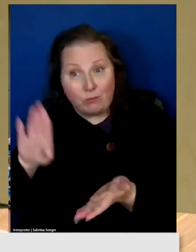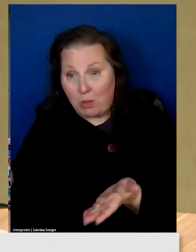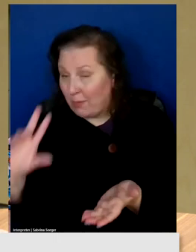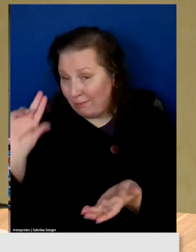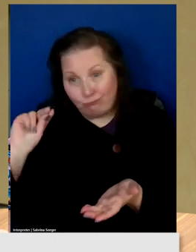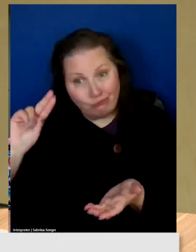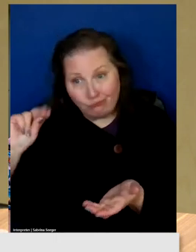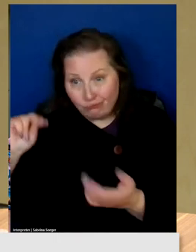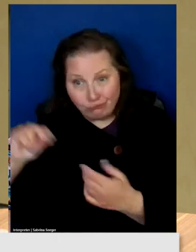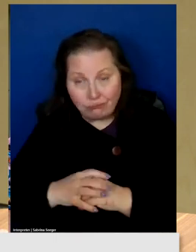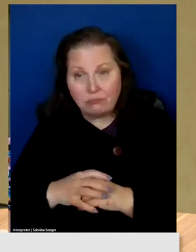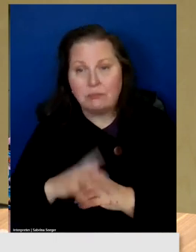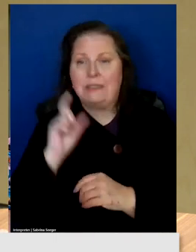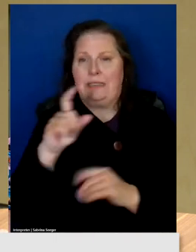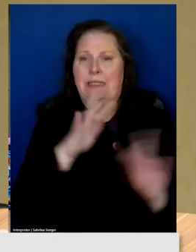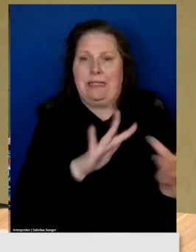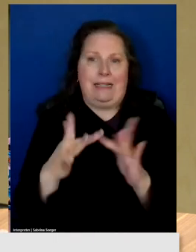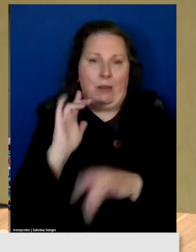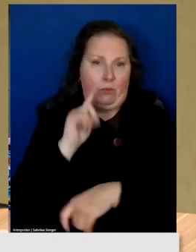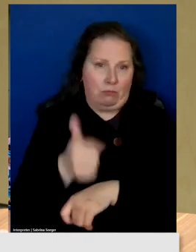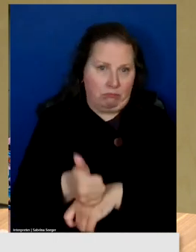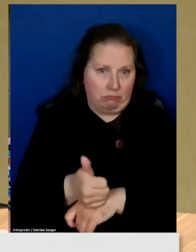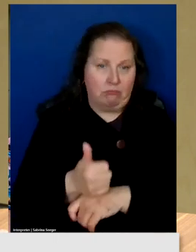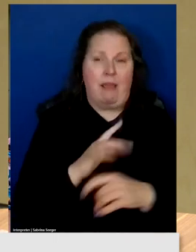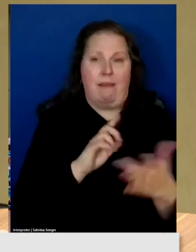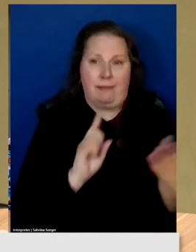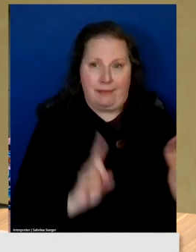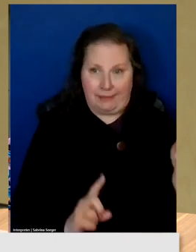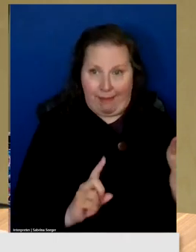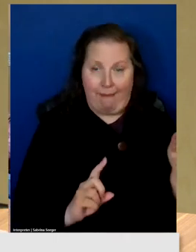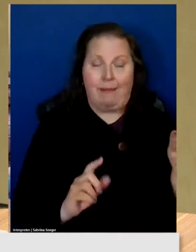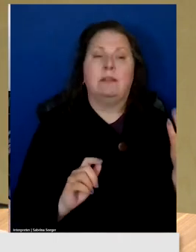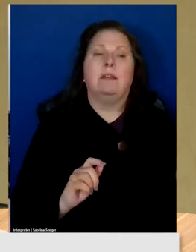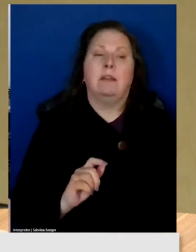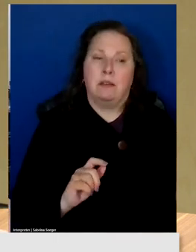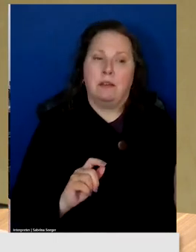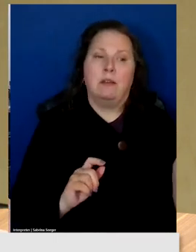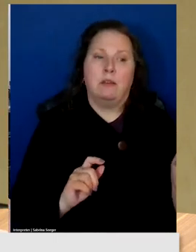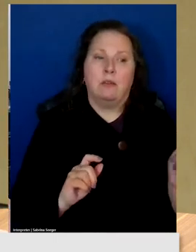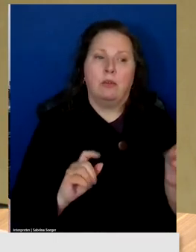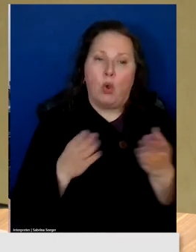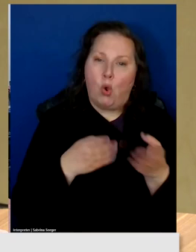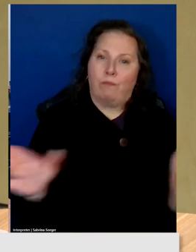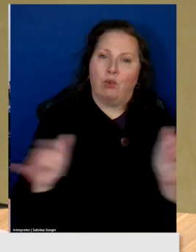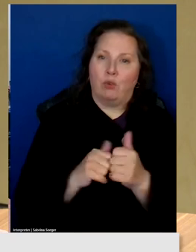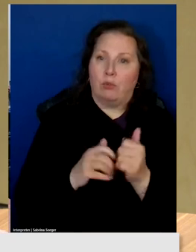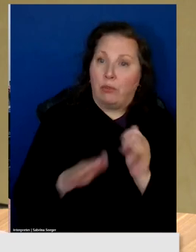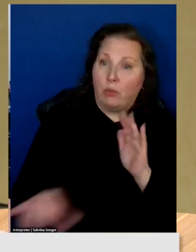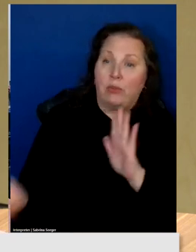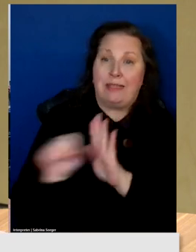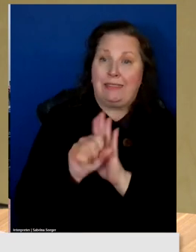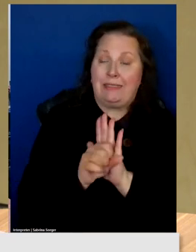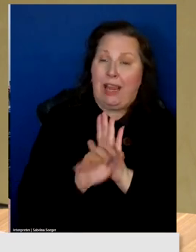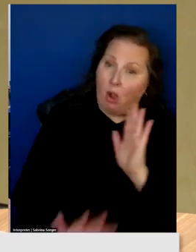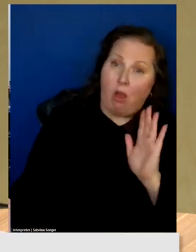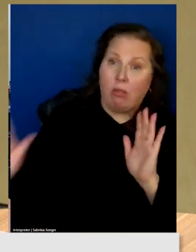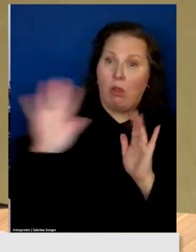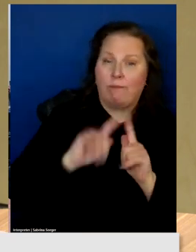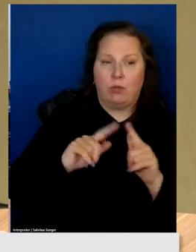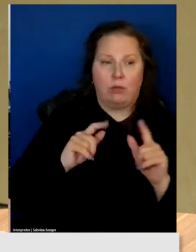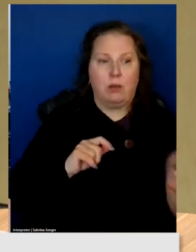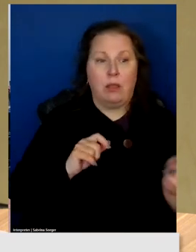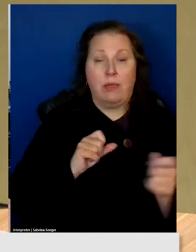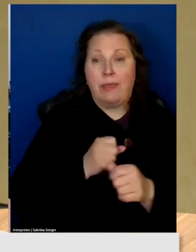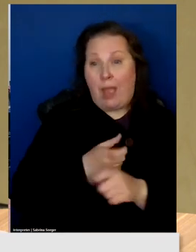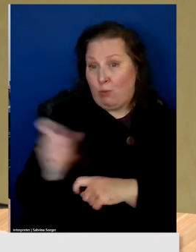We need a network design over, overall the whole state. And this was defeated by the